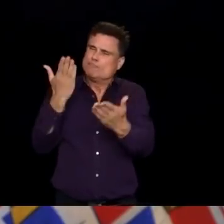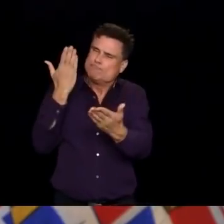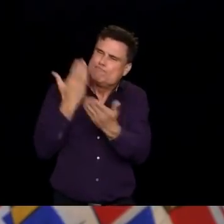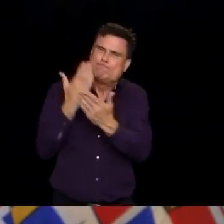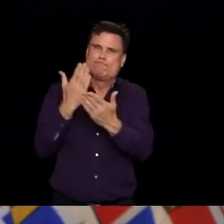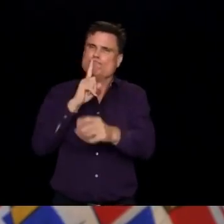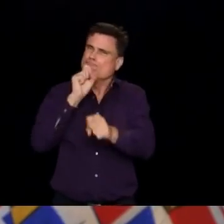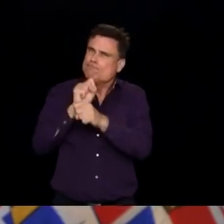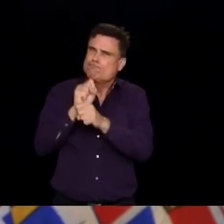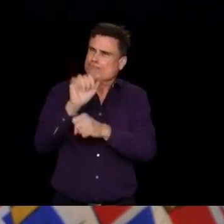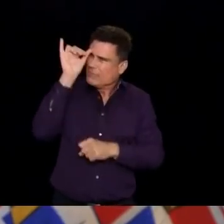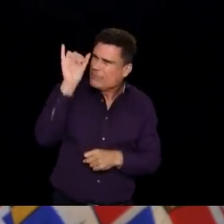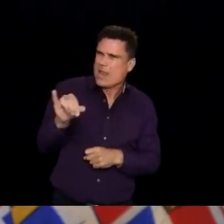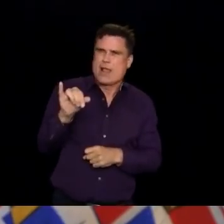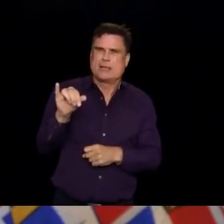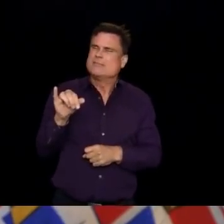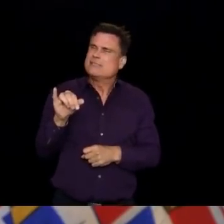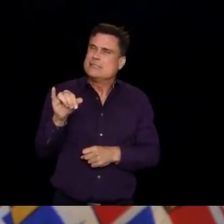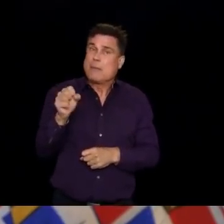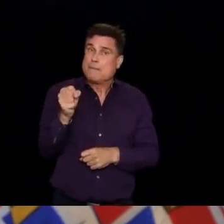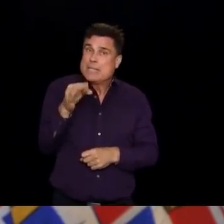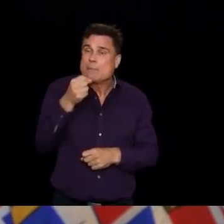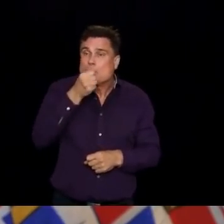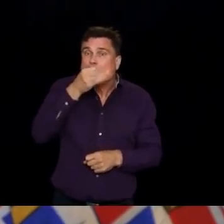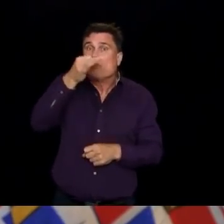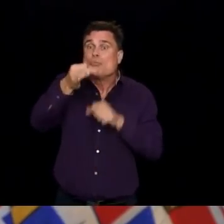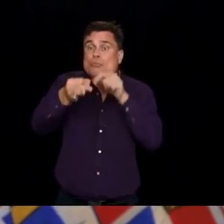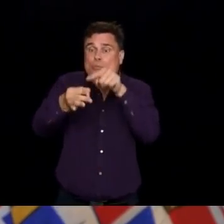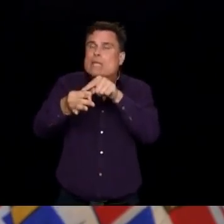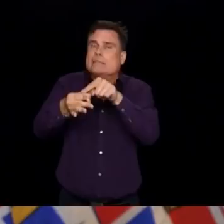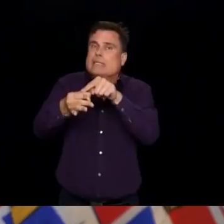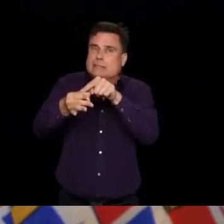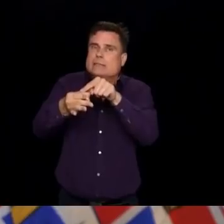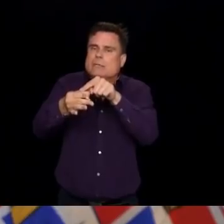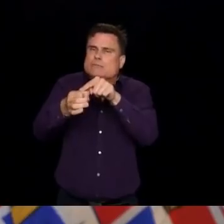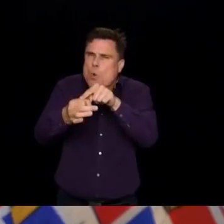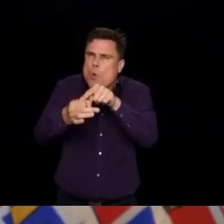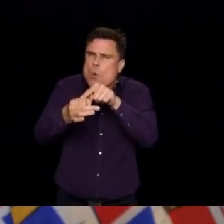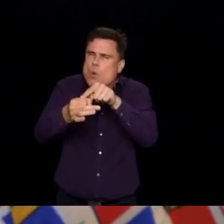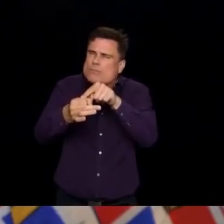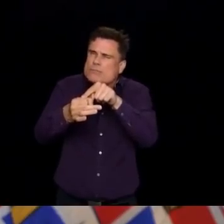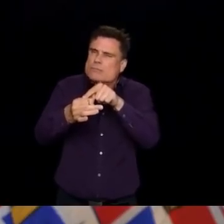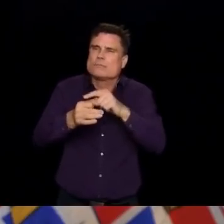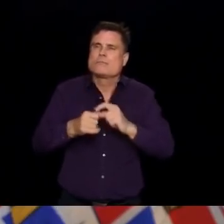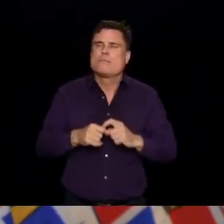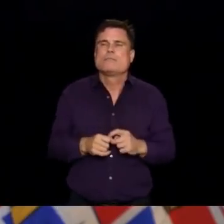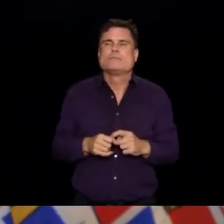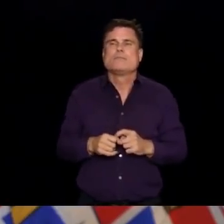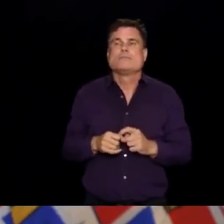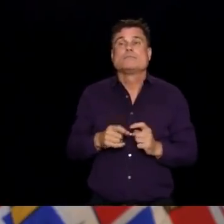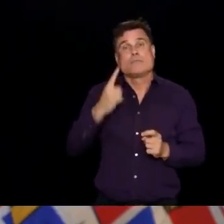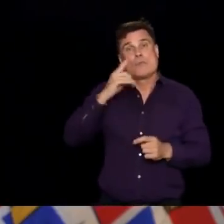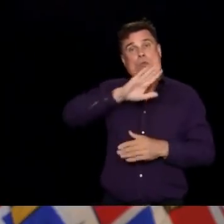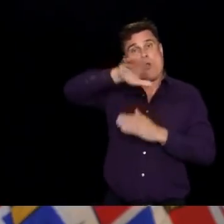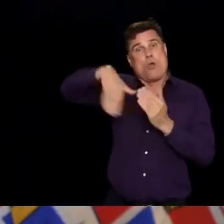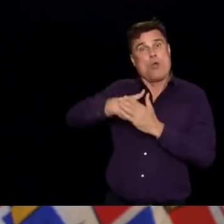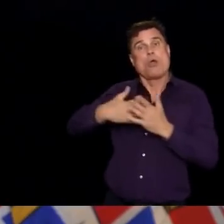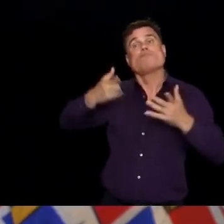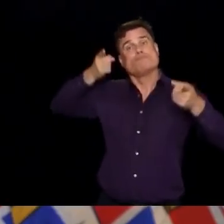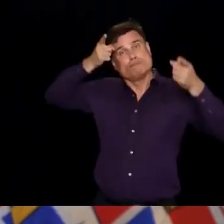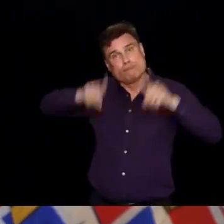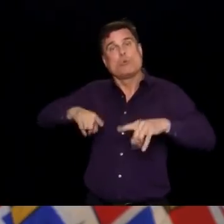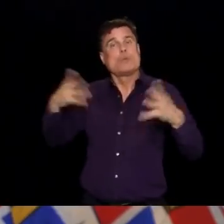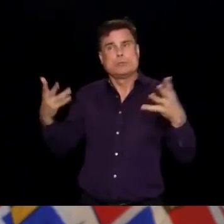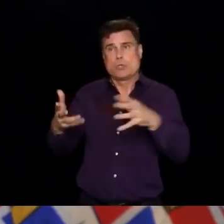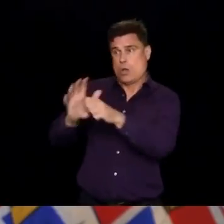it is deposited in the upper airways. So it's really a bit of nuance, I think. The WHO